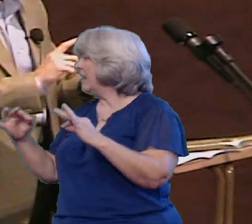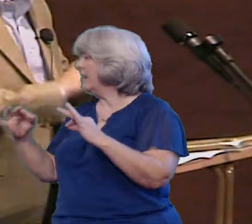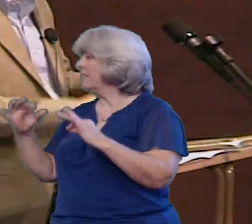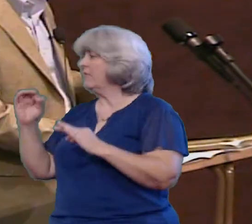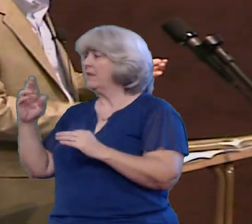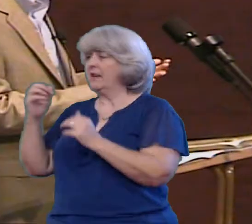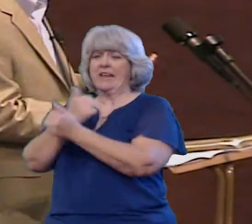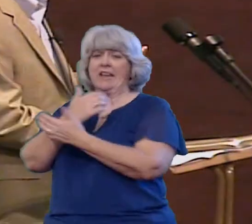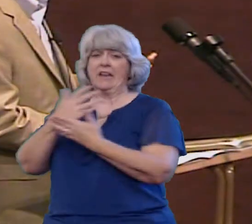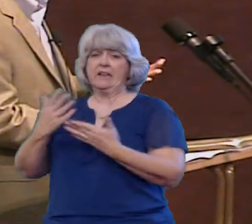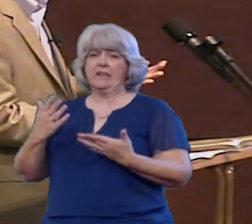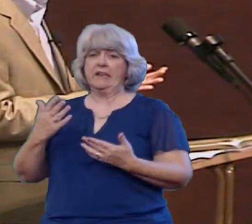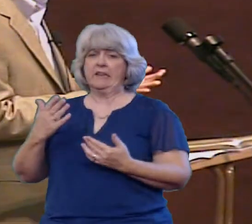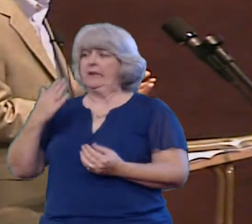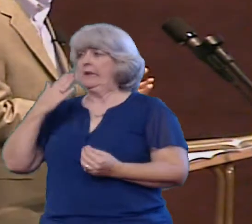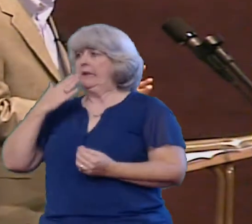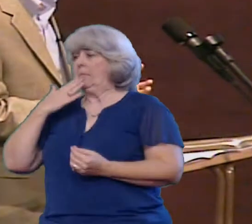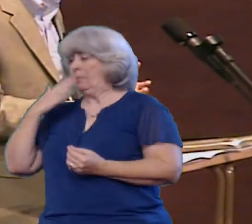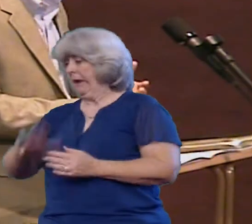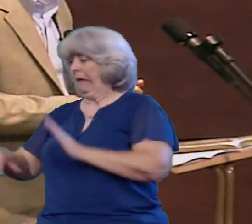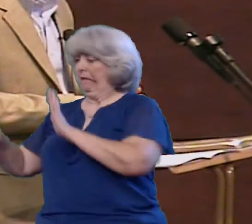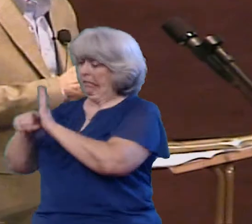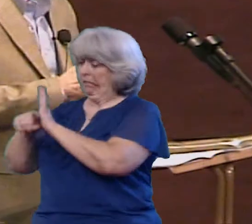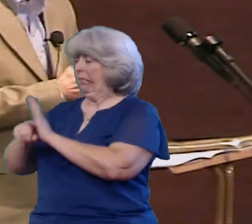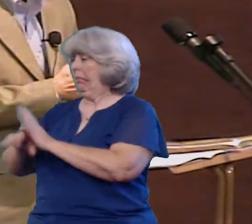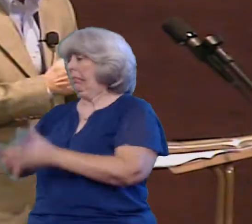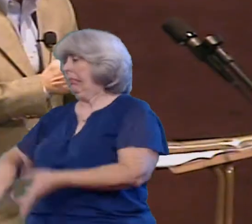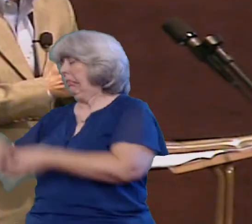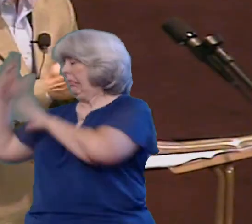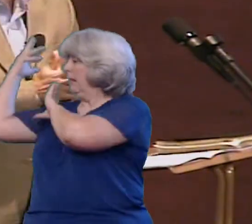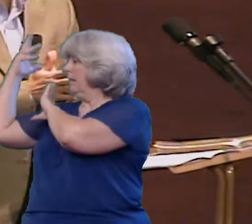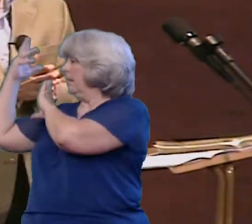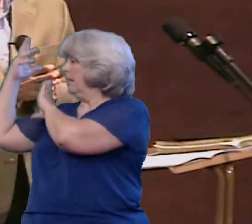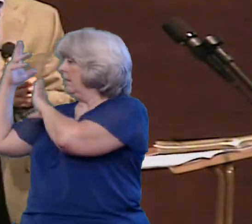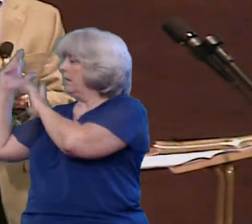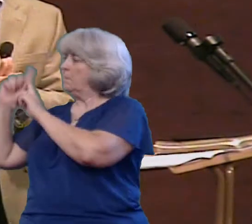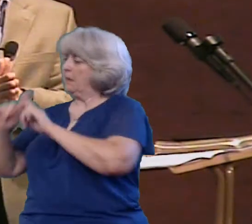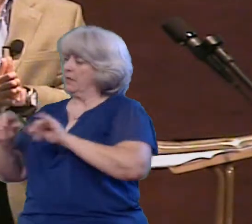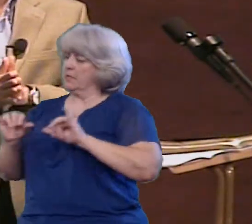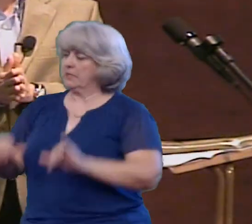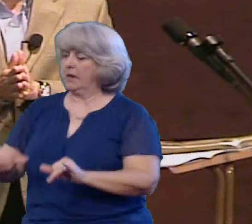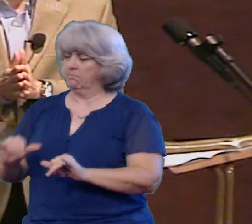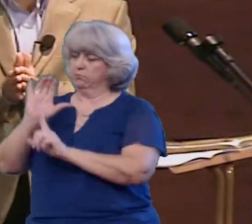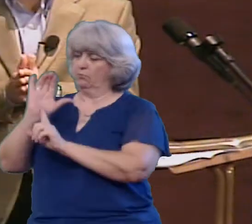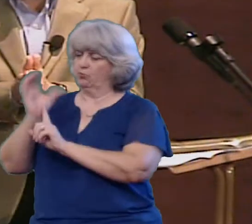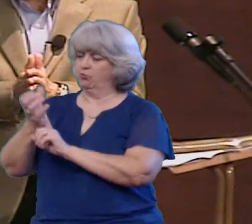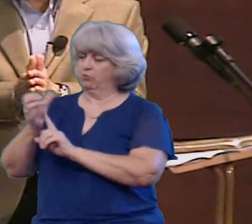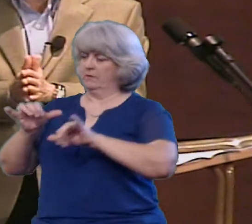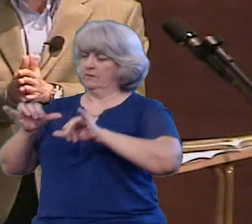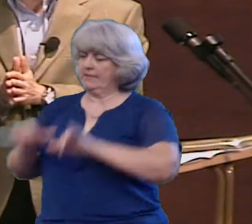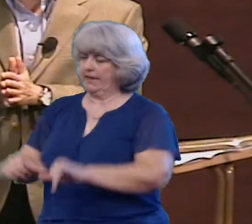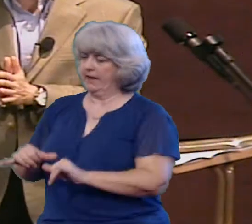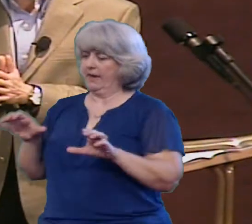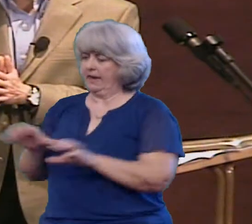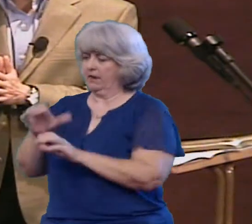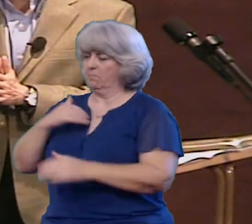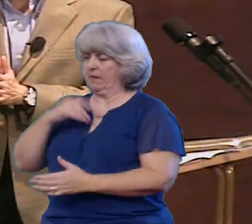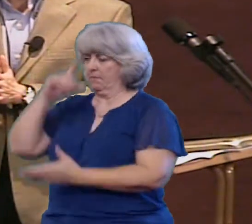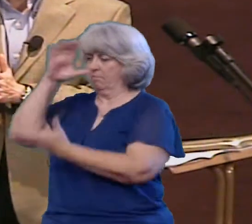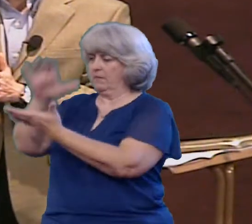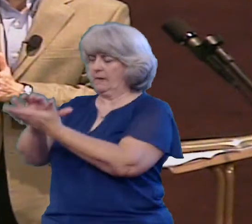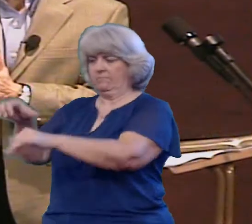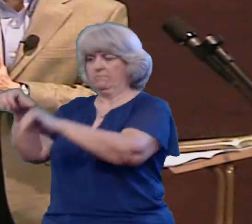is bad and going wrong at the same time That the culture never changes That our belief never wavers